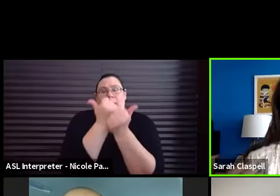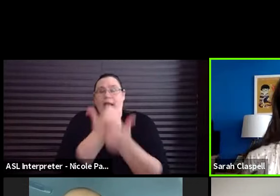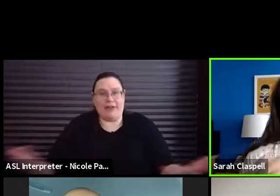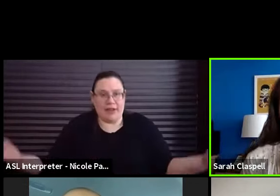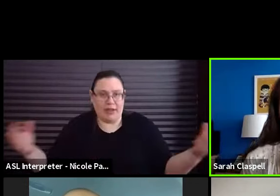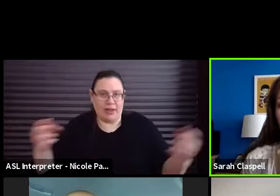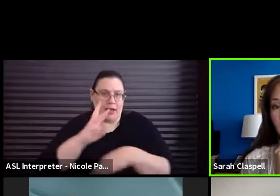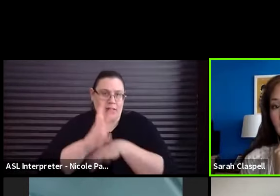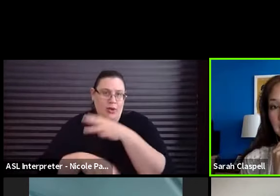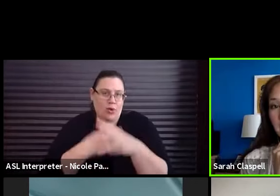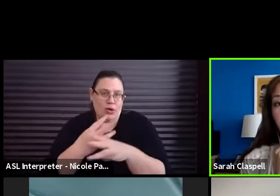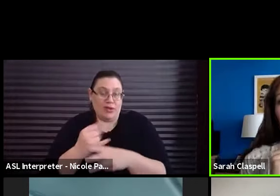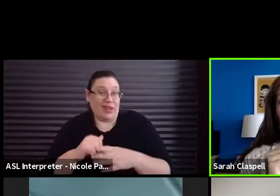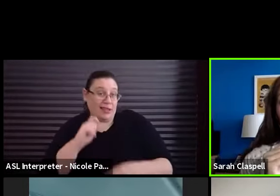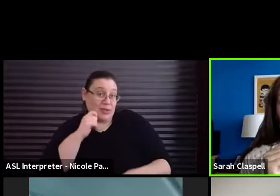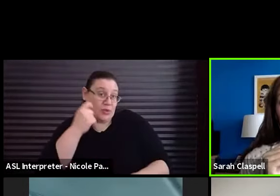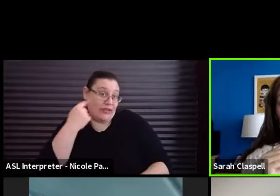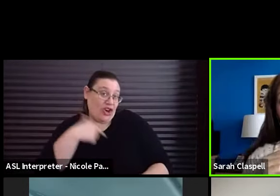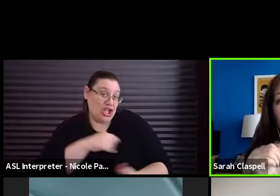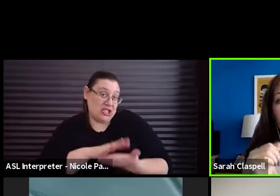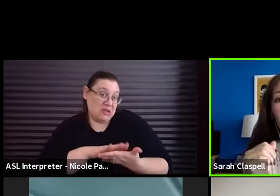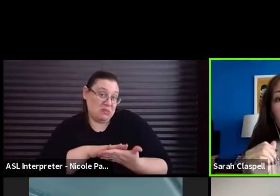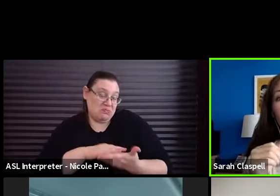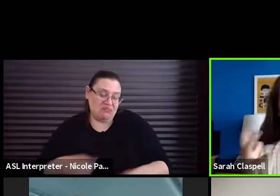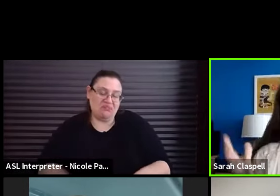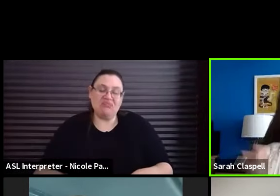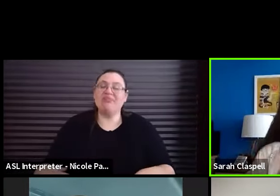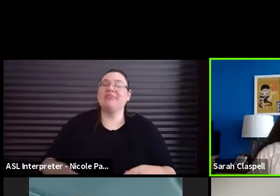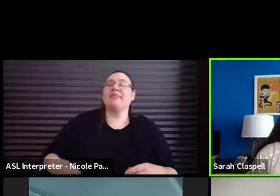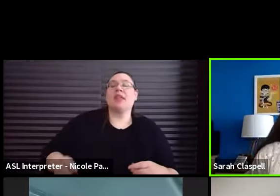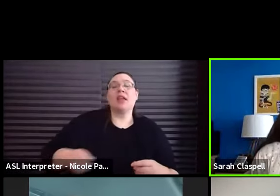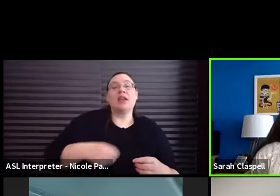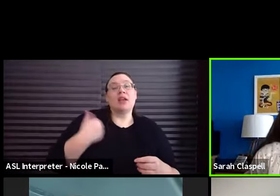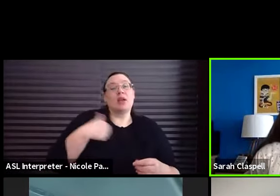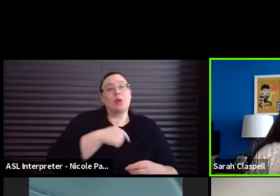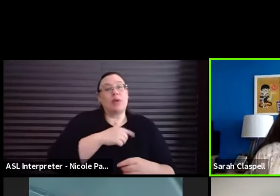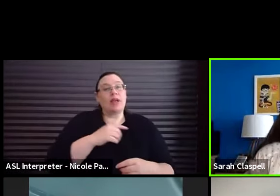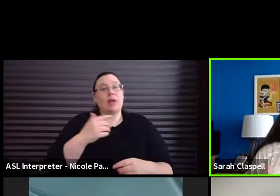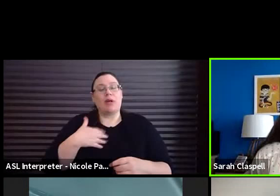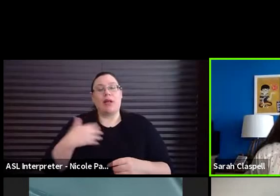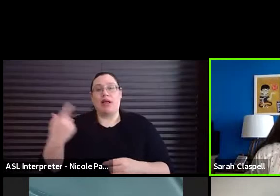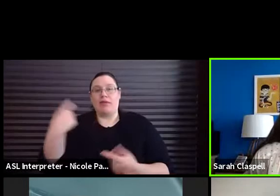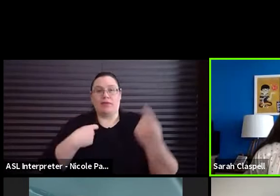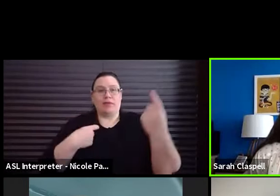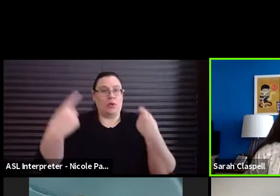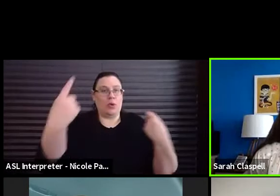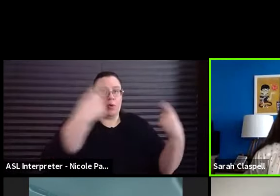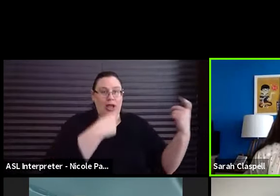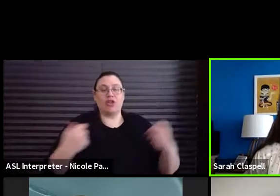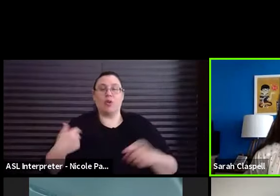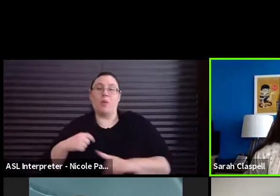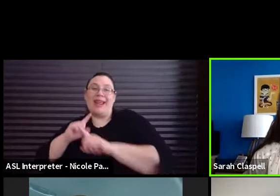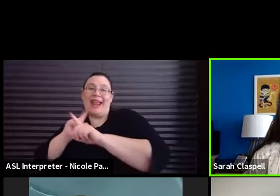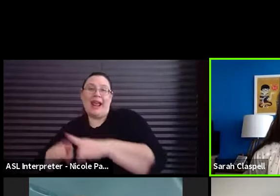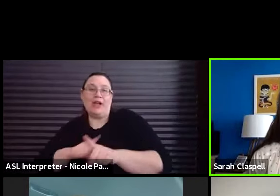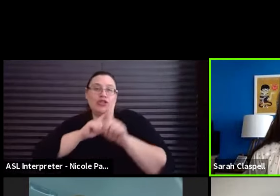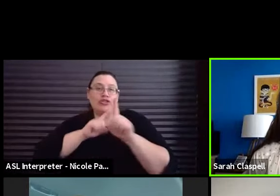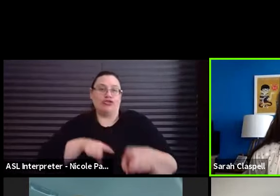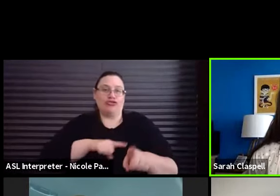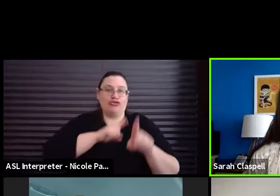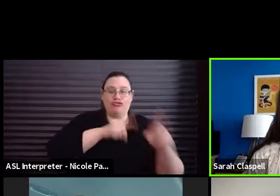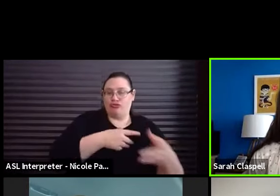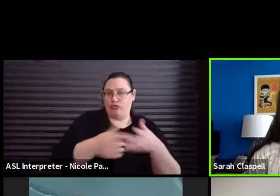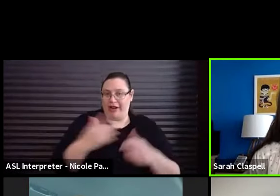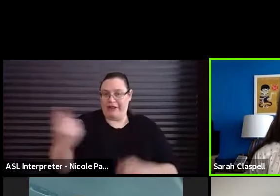which is very cool for us. Um, and, uh, we're each going to get a question. One of us will answer this question. Um,